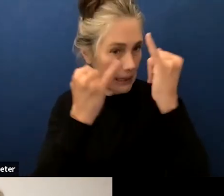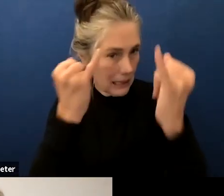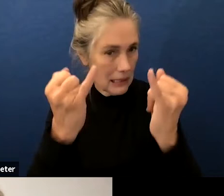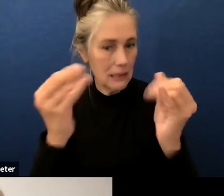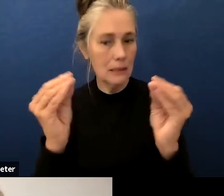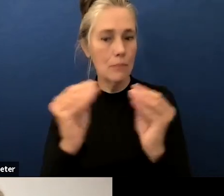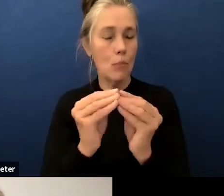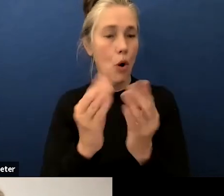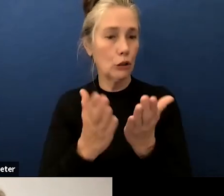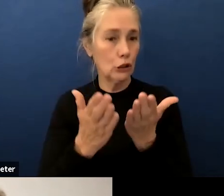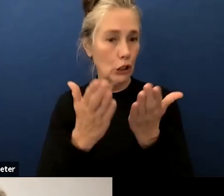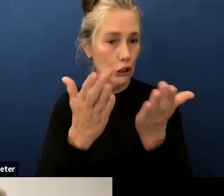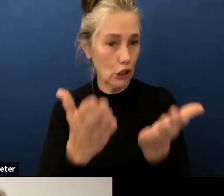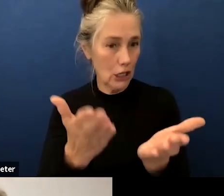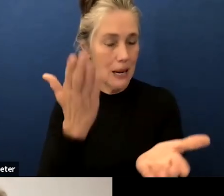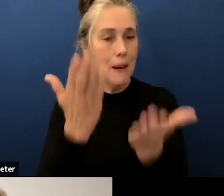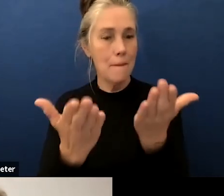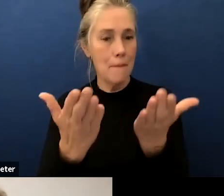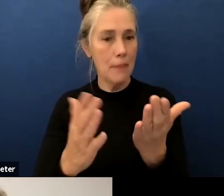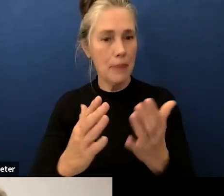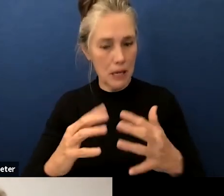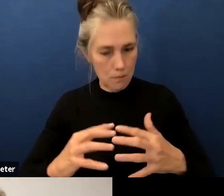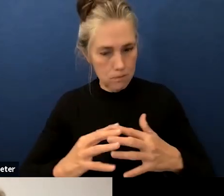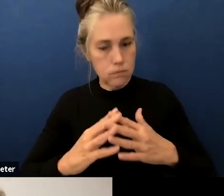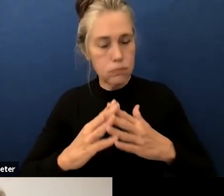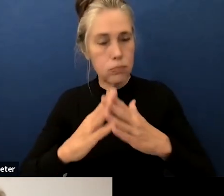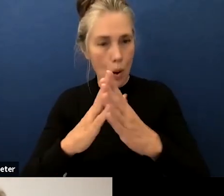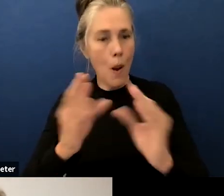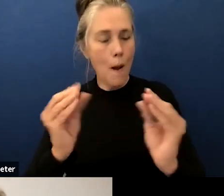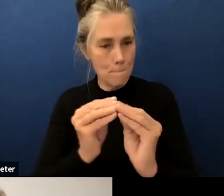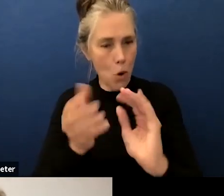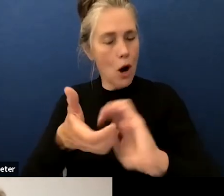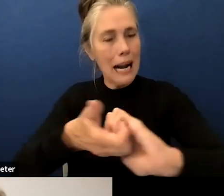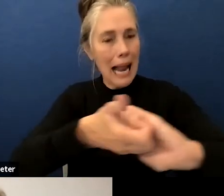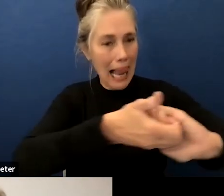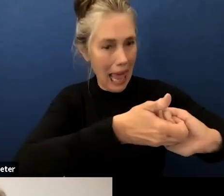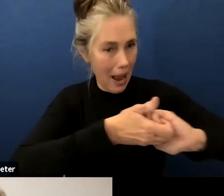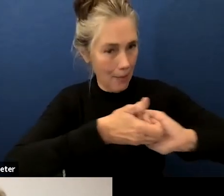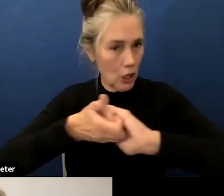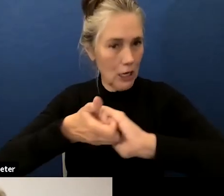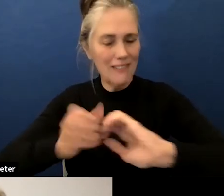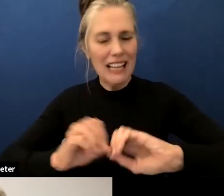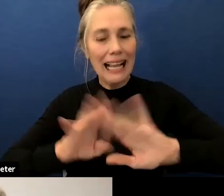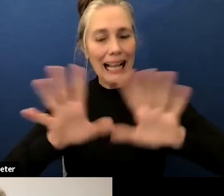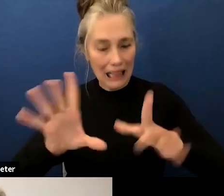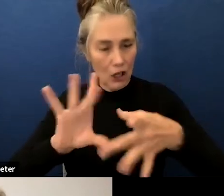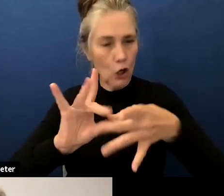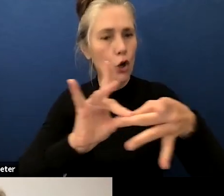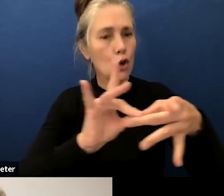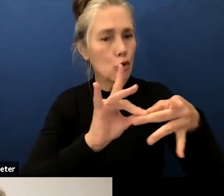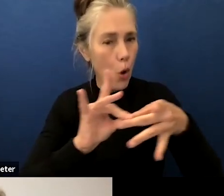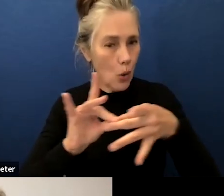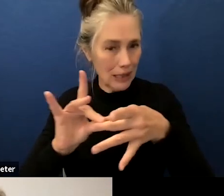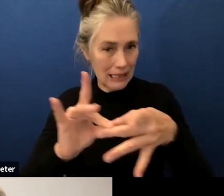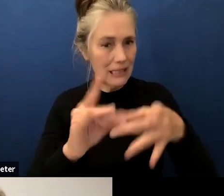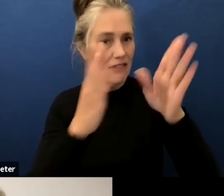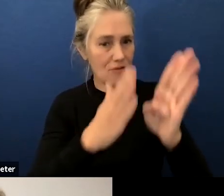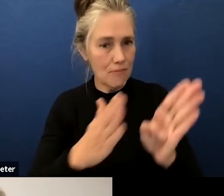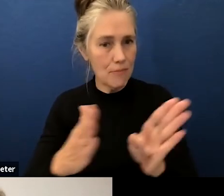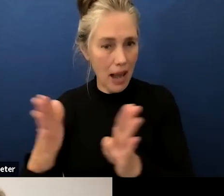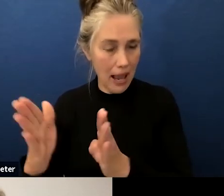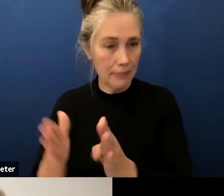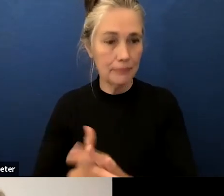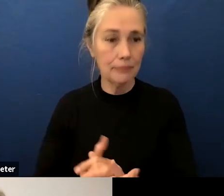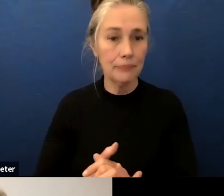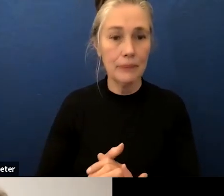a well very cohesive collaborative plan um you Dr. Maldonado do you have anything you'd